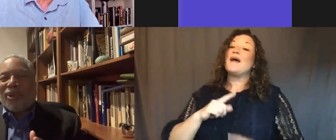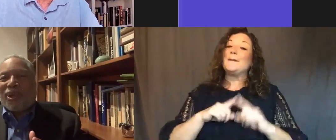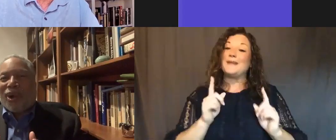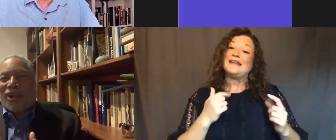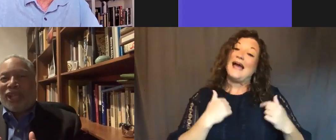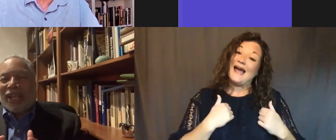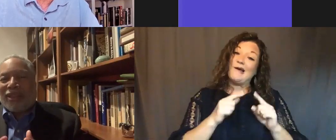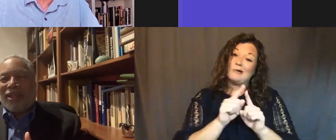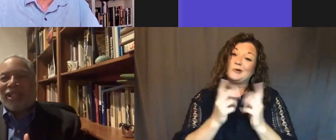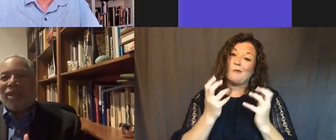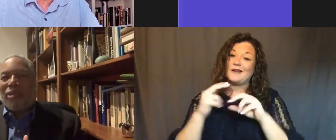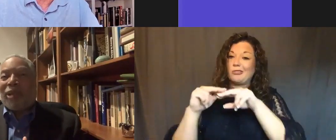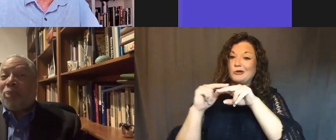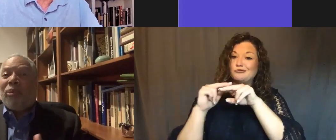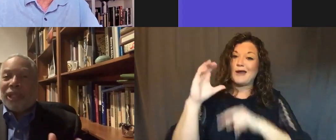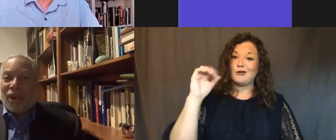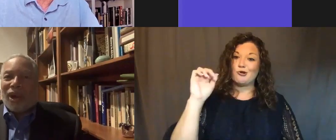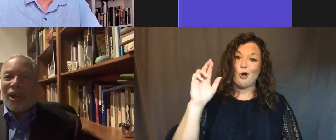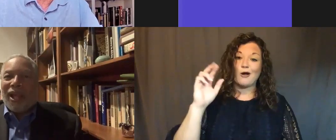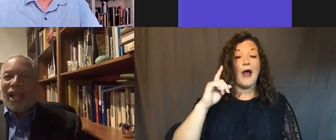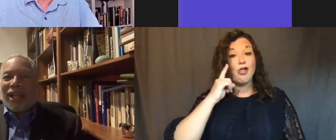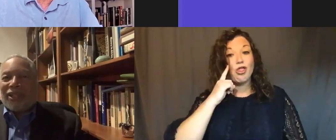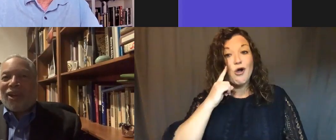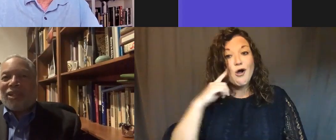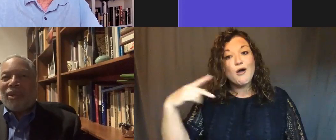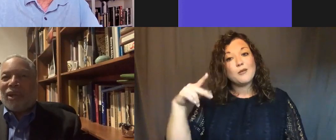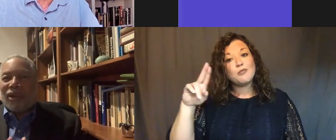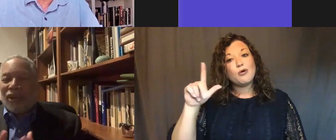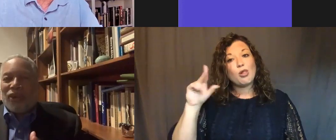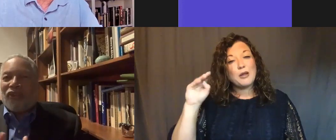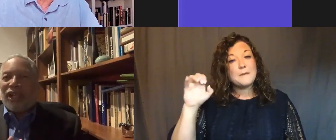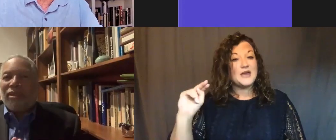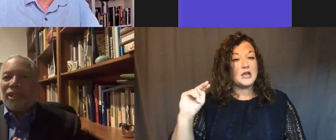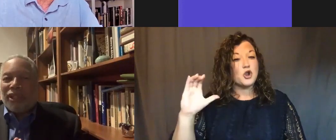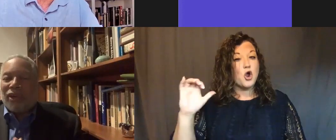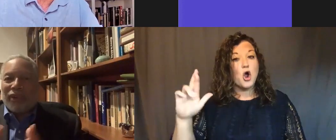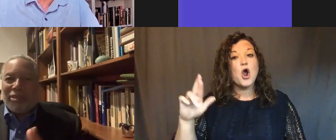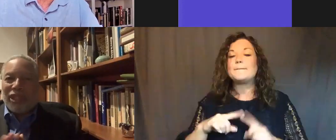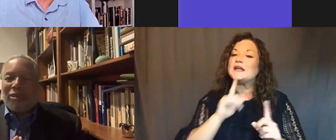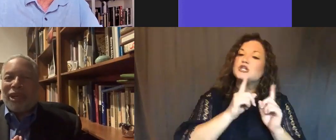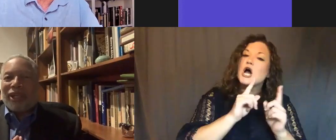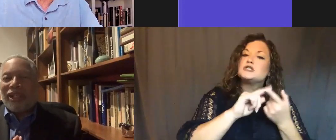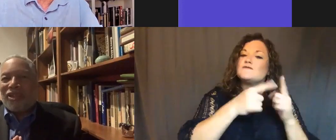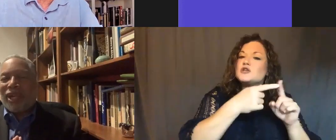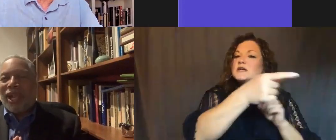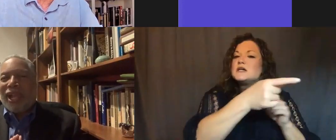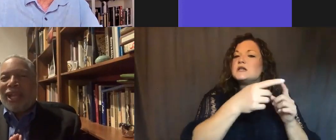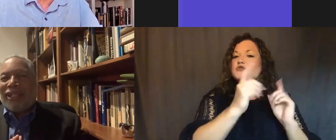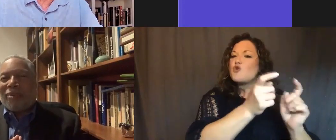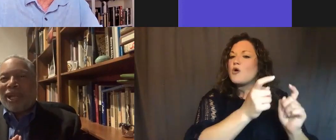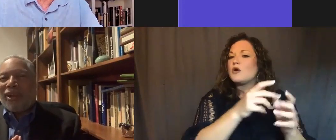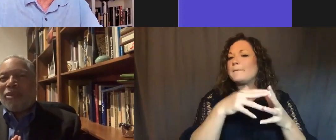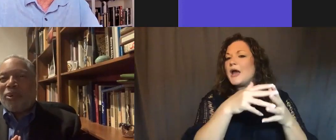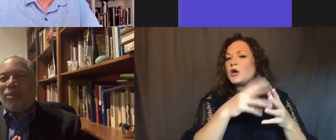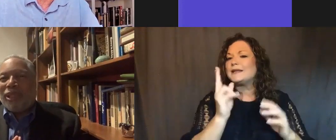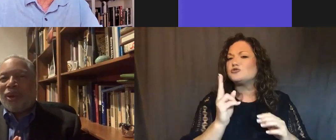railroad car that I thought initially would be a Pullman car. And I talked to an old friend who was a donor at the Museum of American History, and